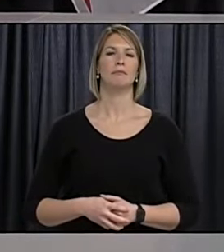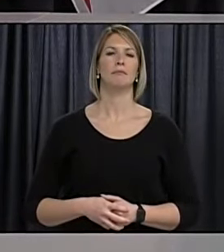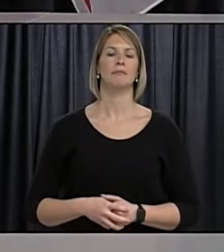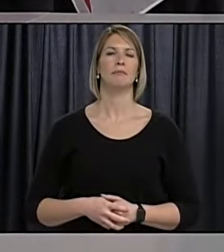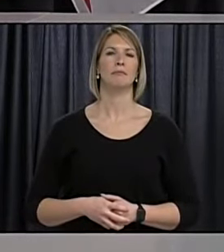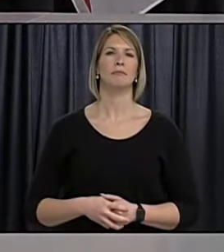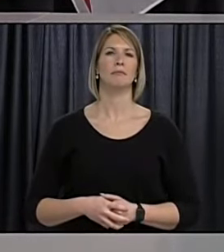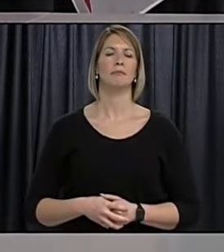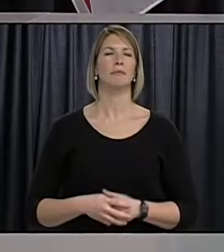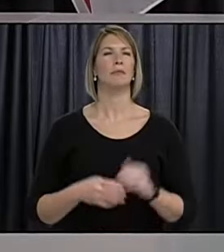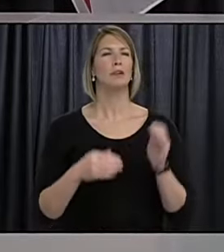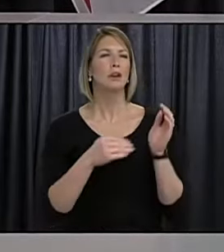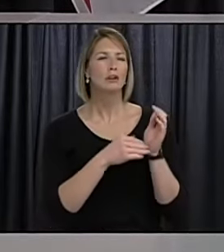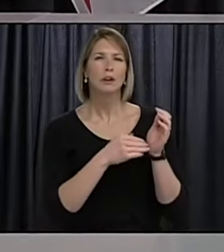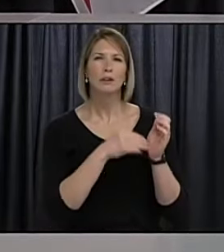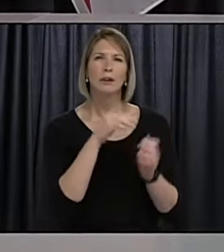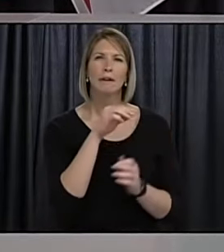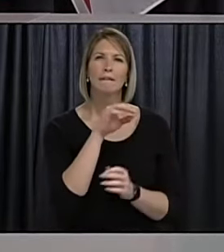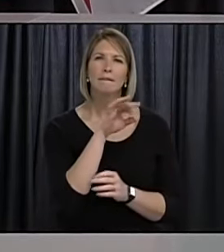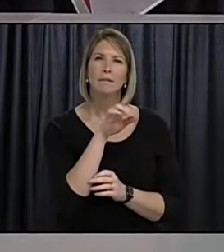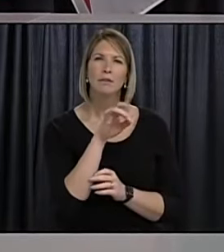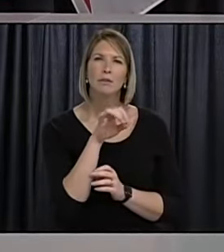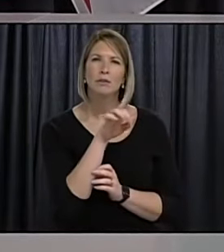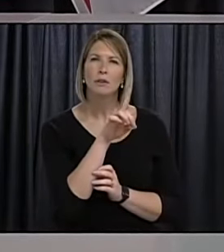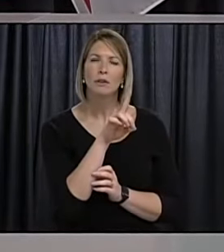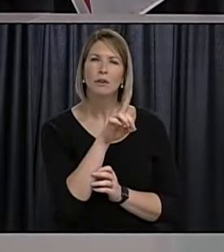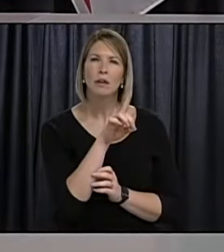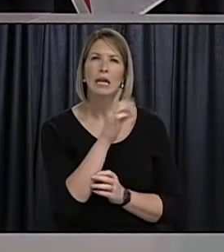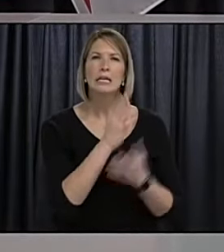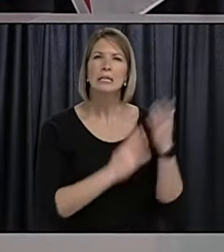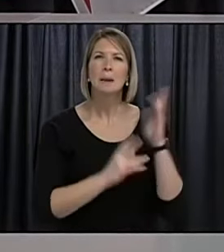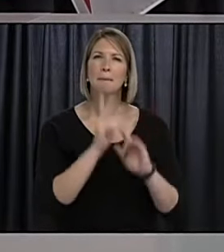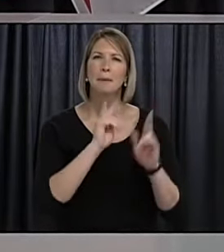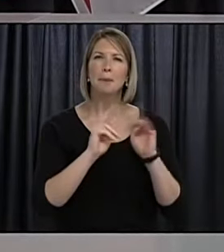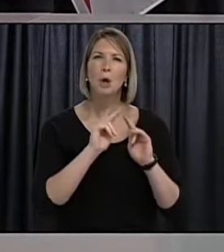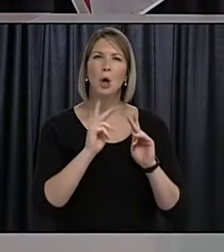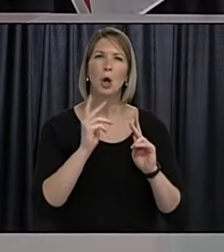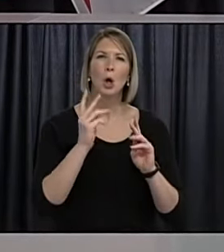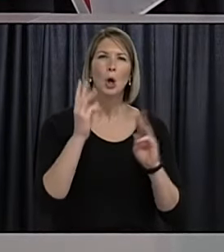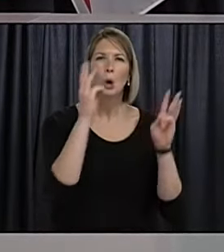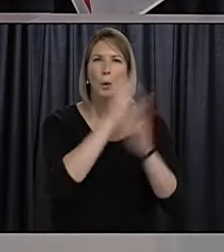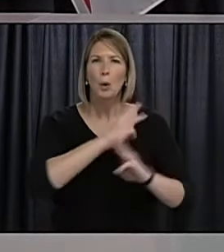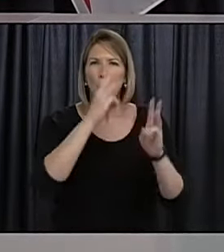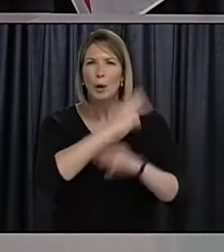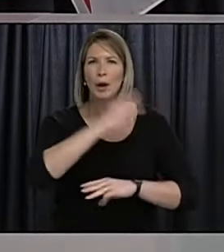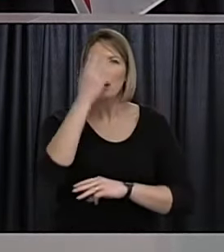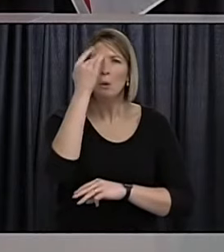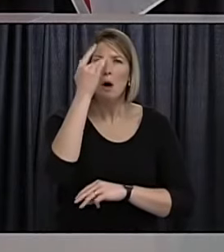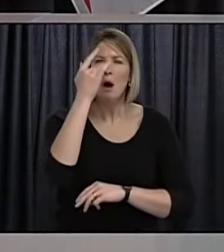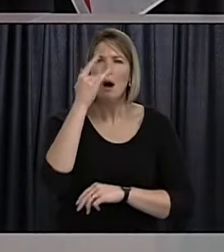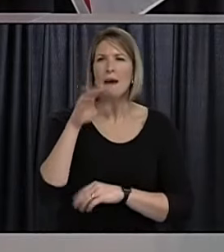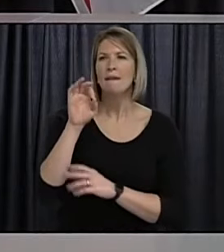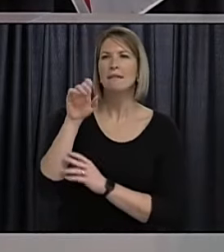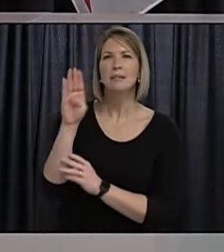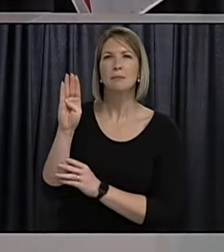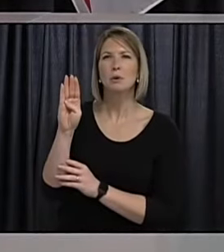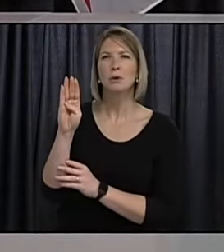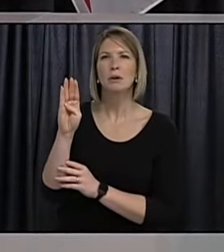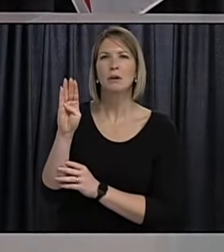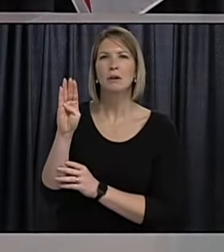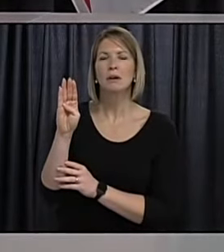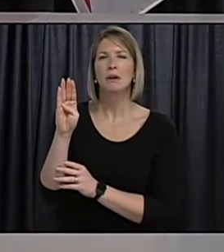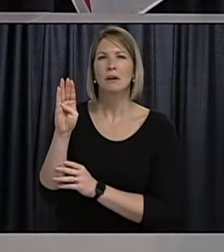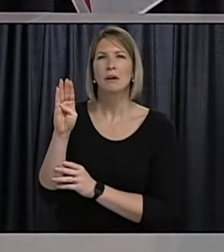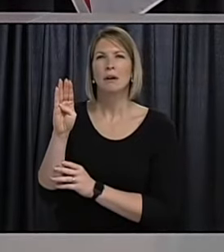fitzgerald uh i've heard from people who are worried because they look on social media and they see people posting hey i managed to come for the holidays